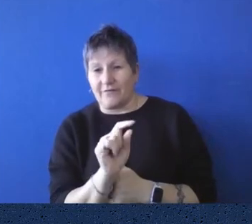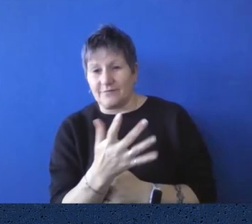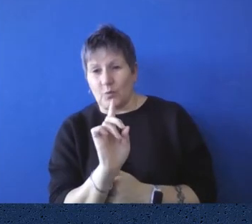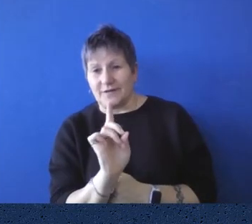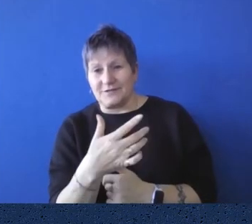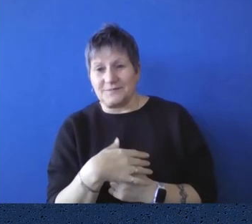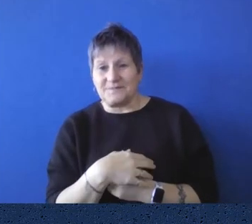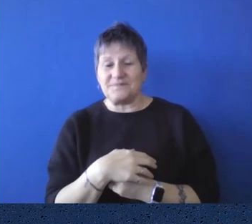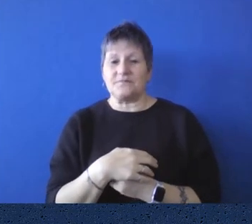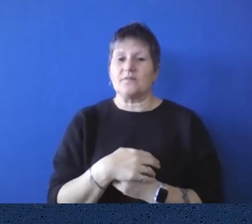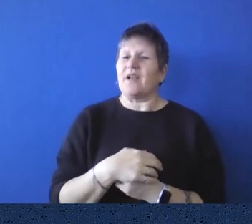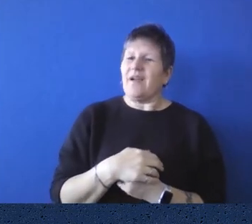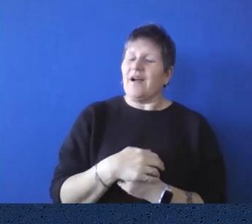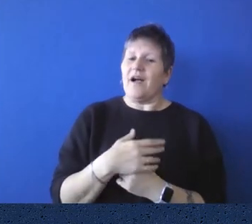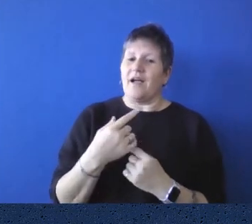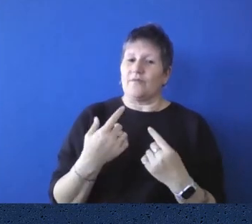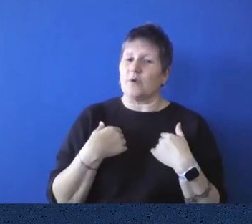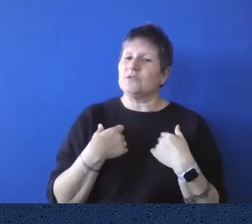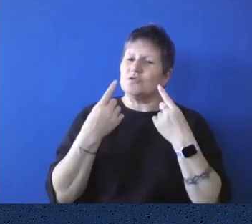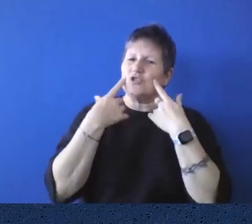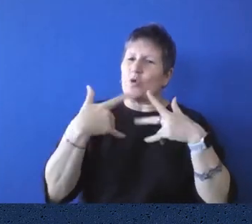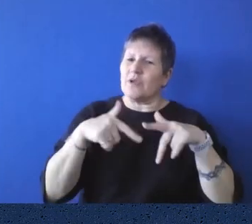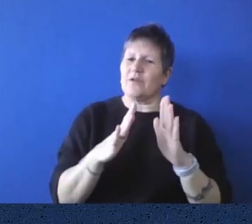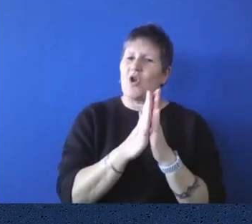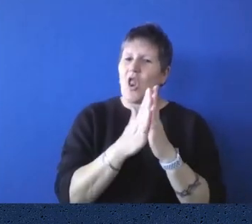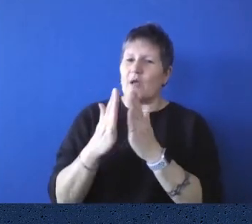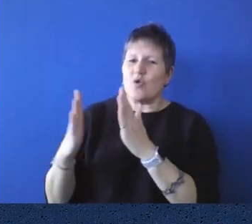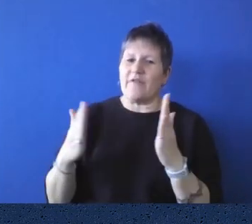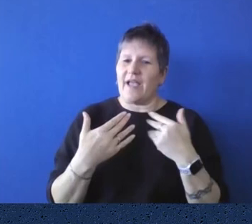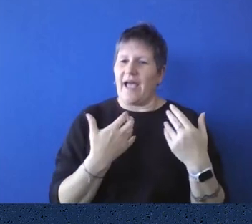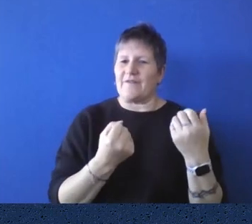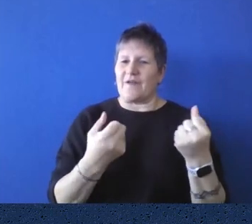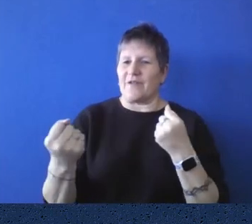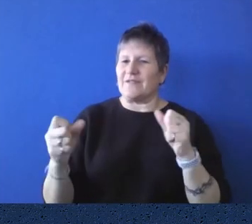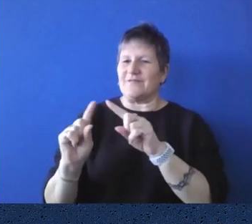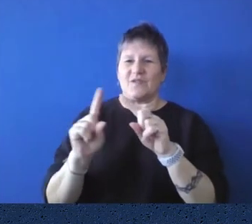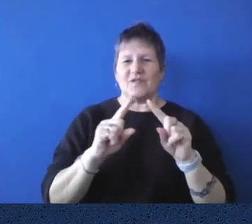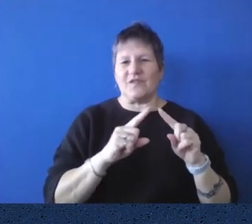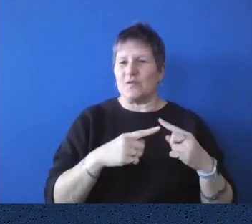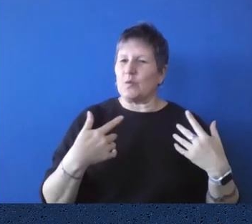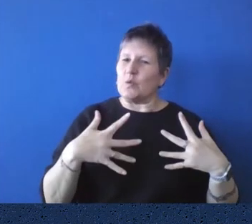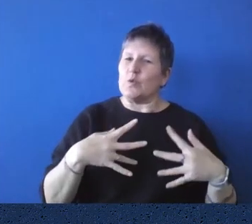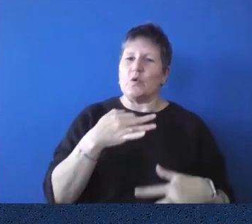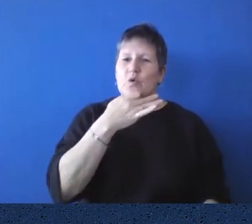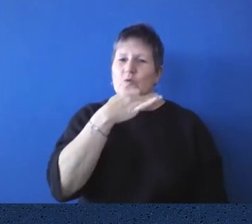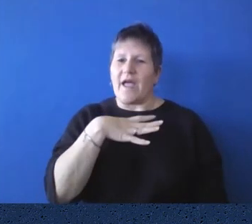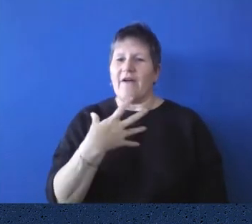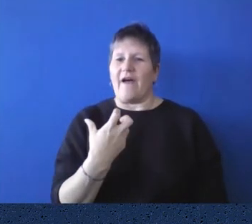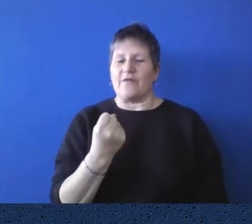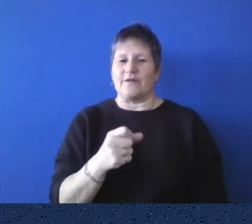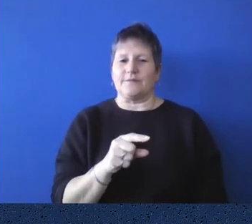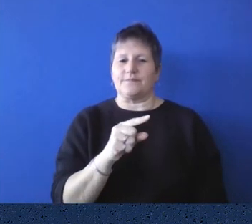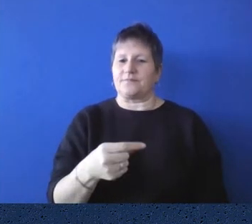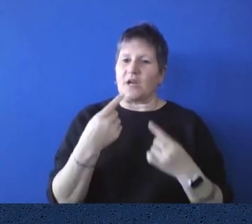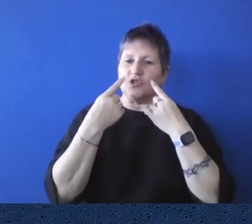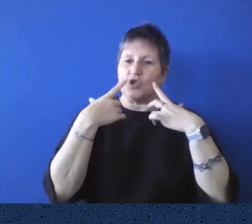I guess I just wanted to show the sort of eclectic nature of, of the various things in the collection. So we've got, um, this is the, the medals that I'm going to